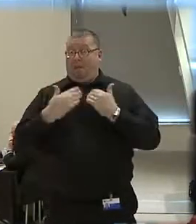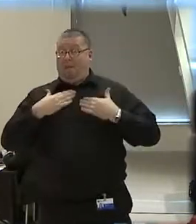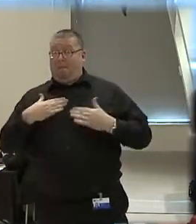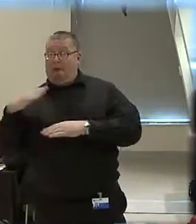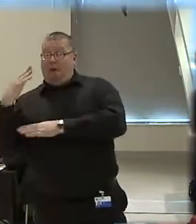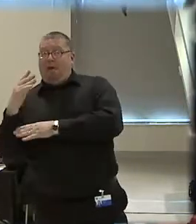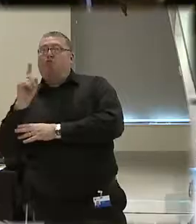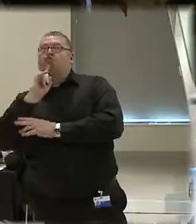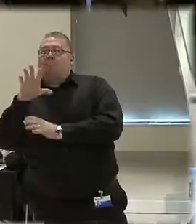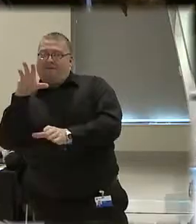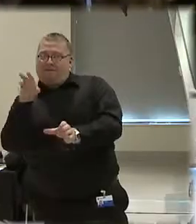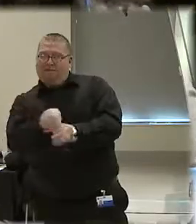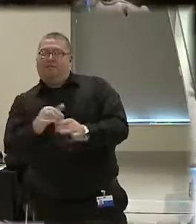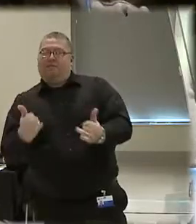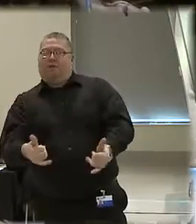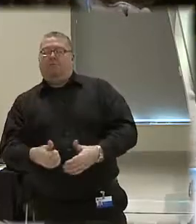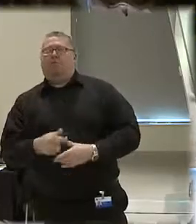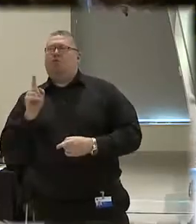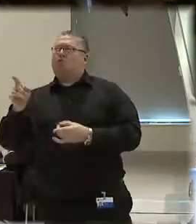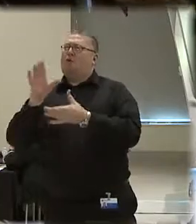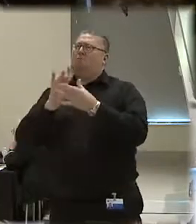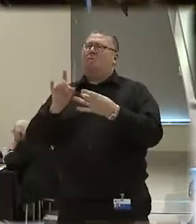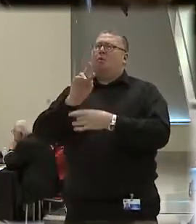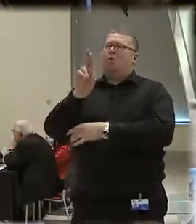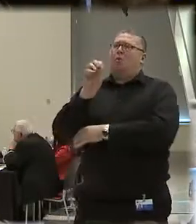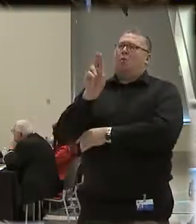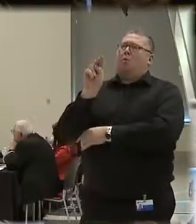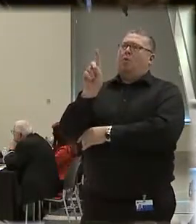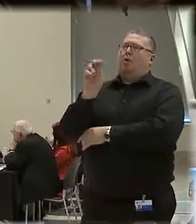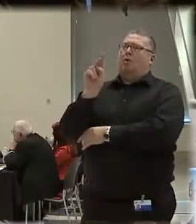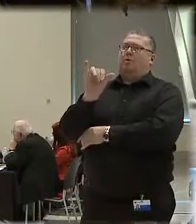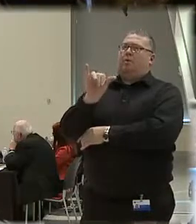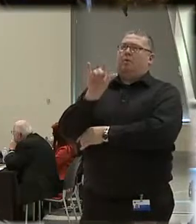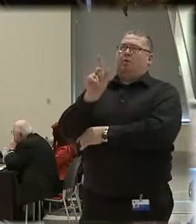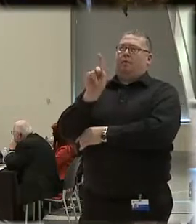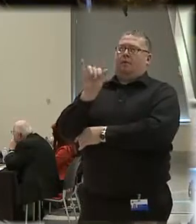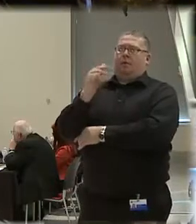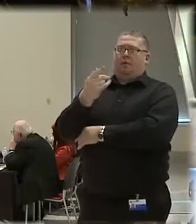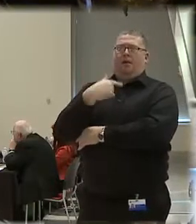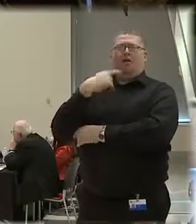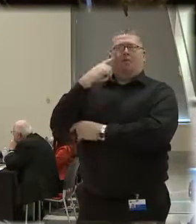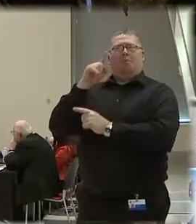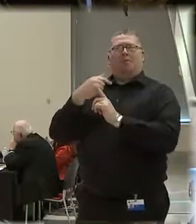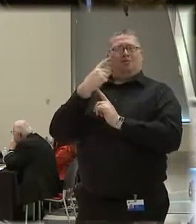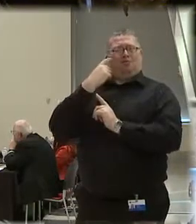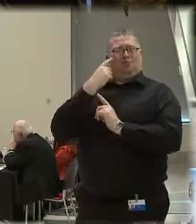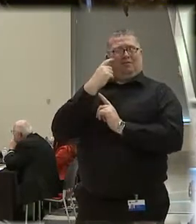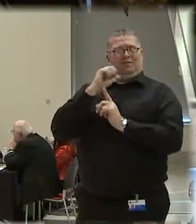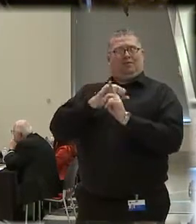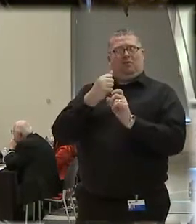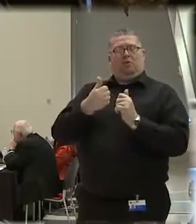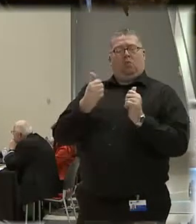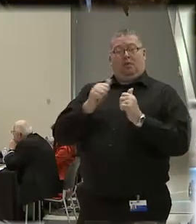So you mentioned Rodney King, and it makes me think about the recent case in Staten Island with Eric Garner.